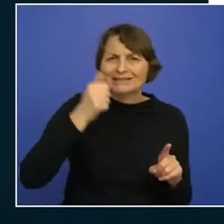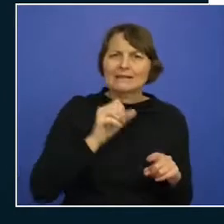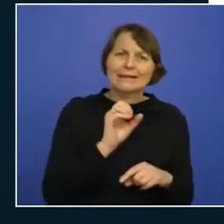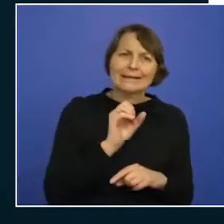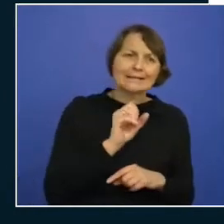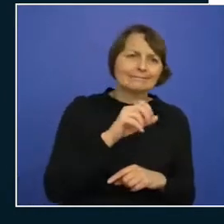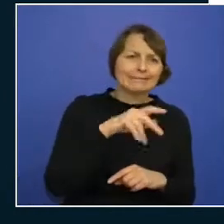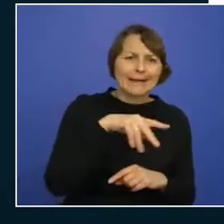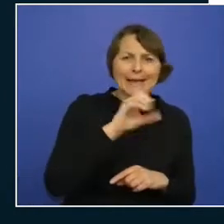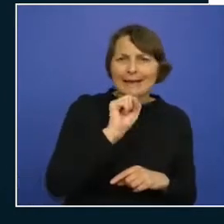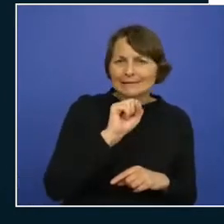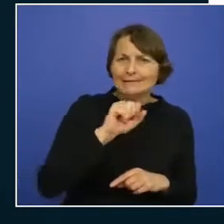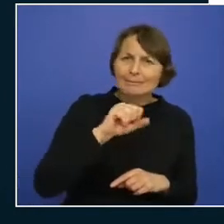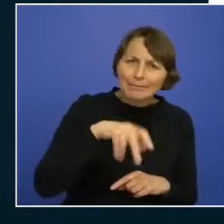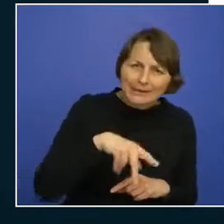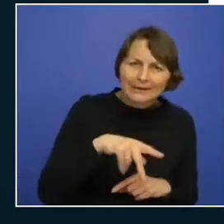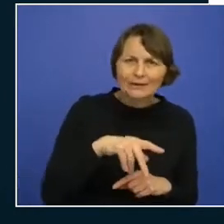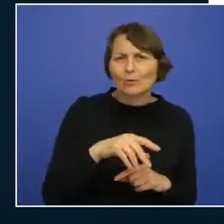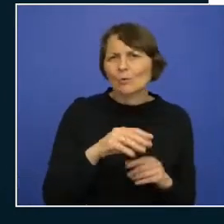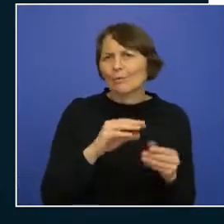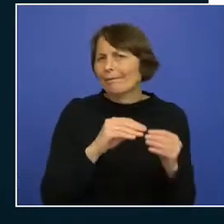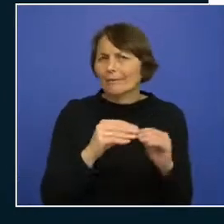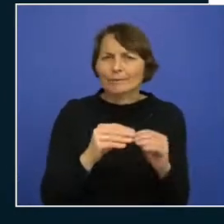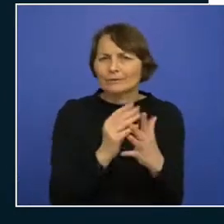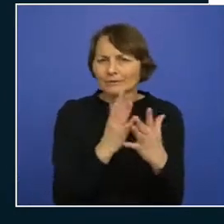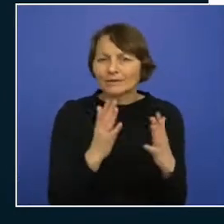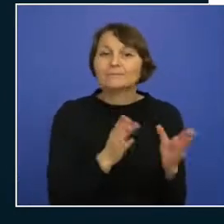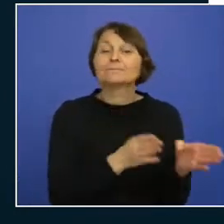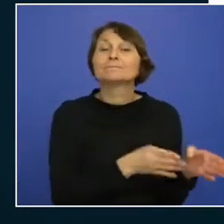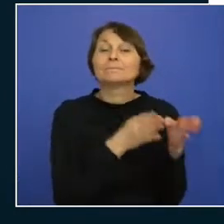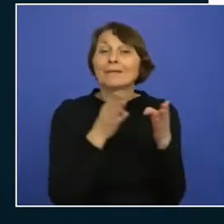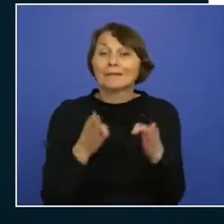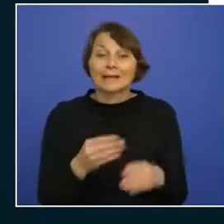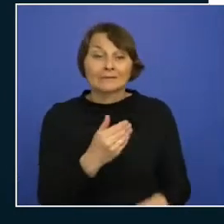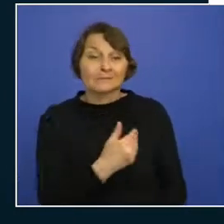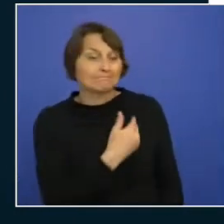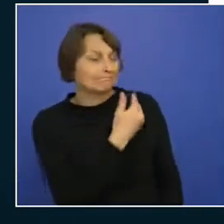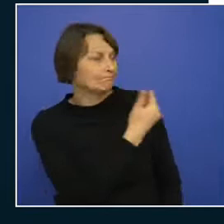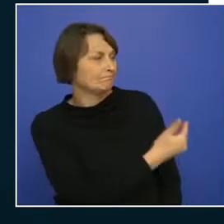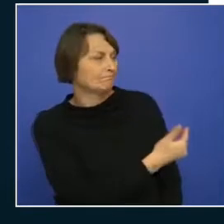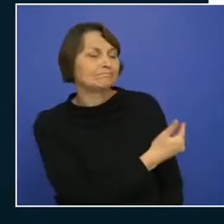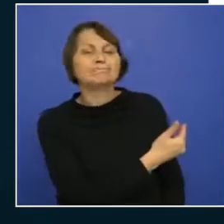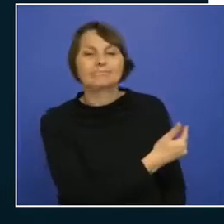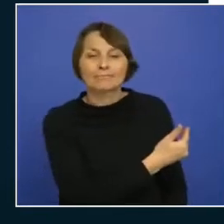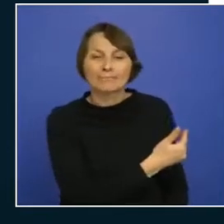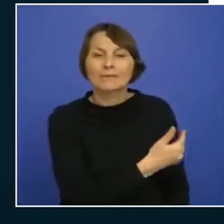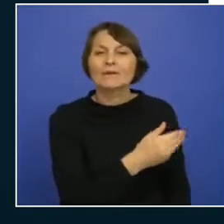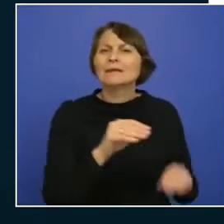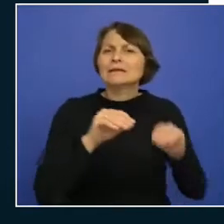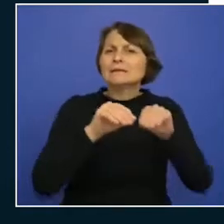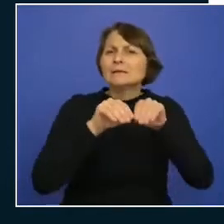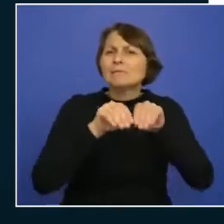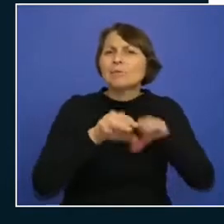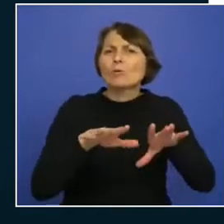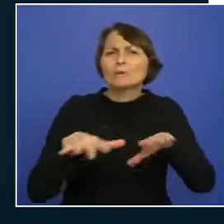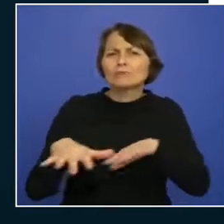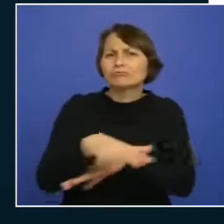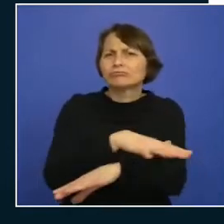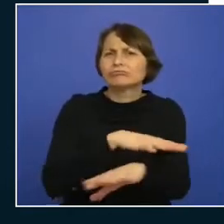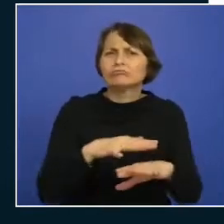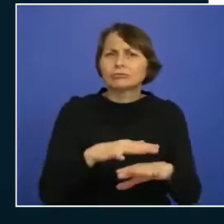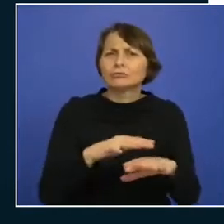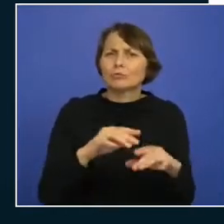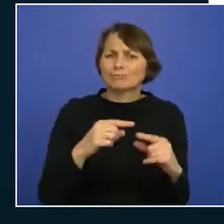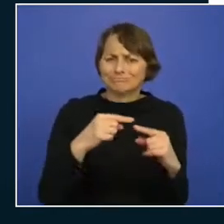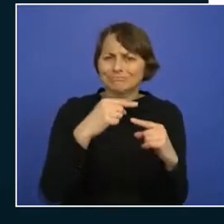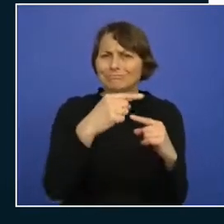whatever next up is the deployment environment so the stage of the development lifecycle so also try